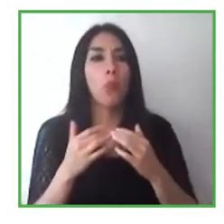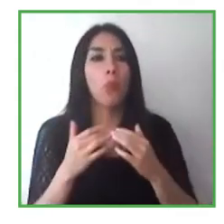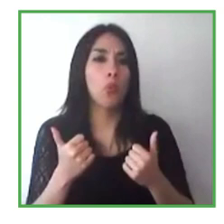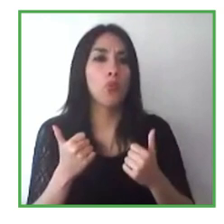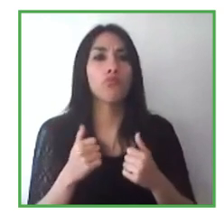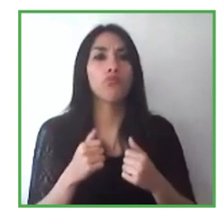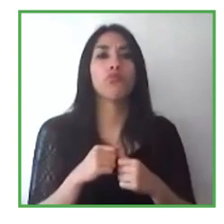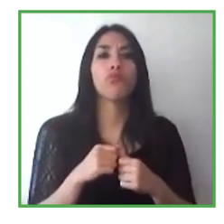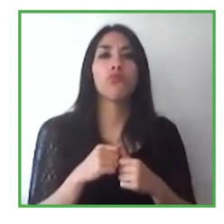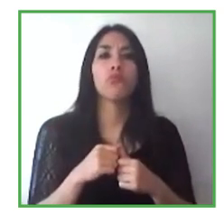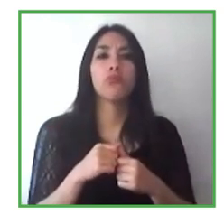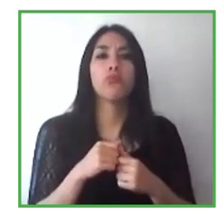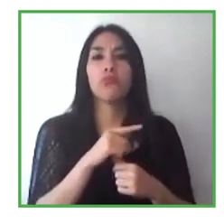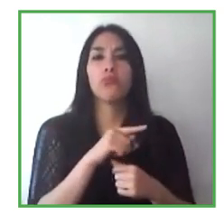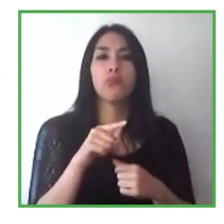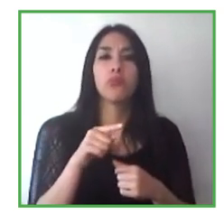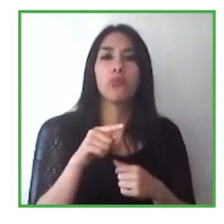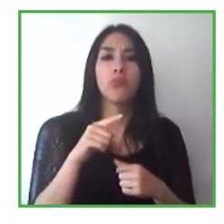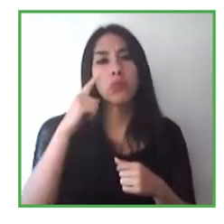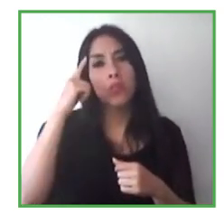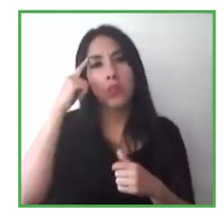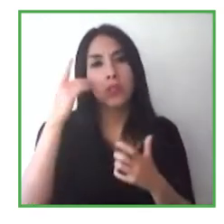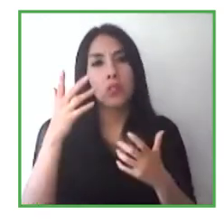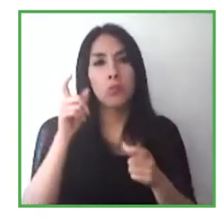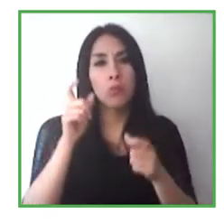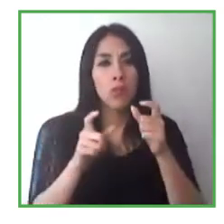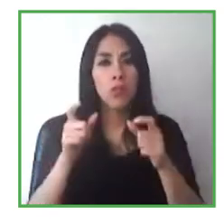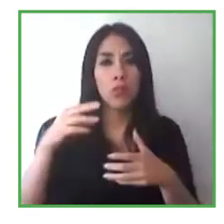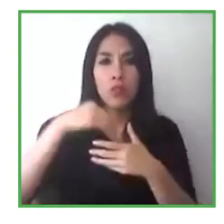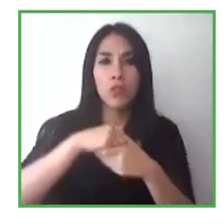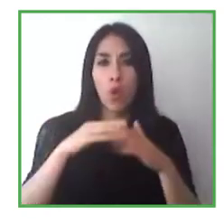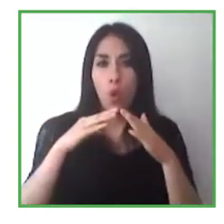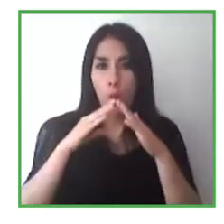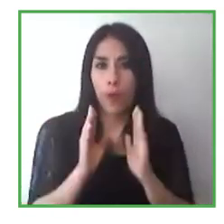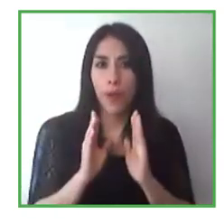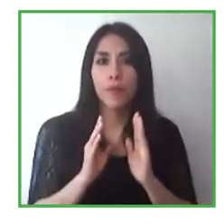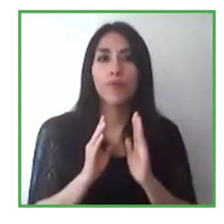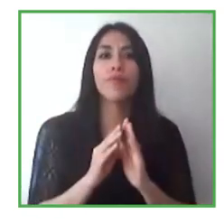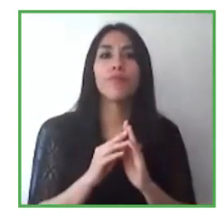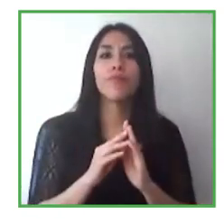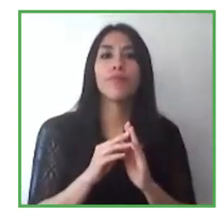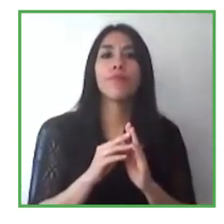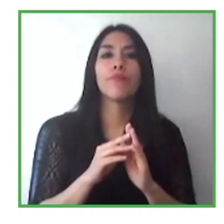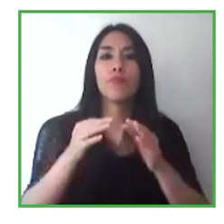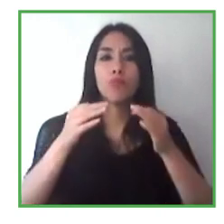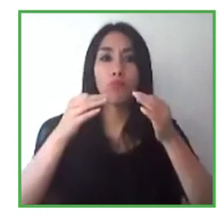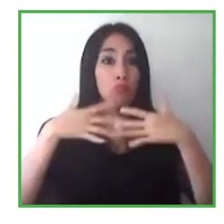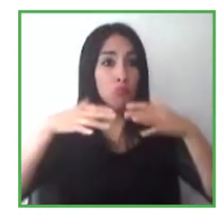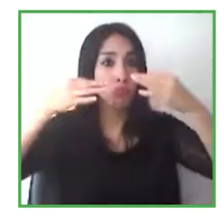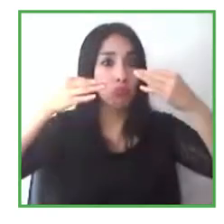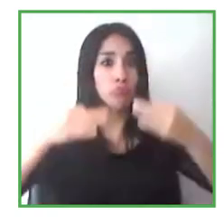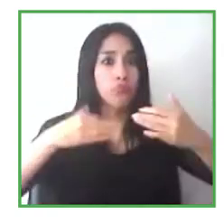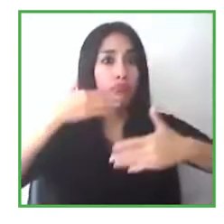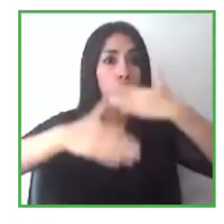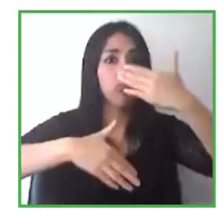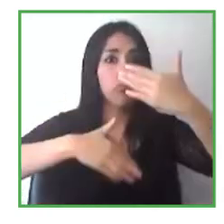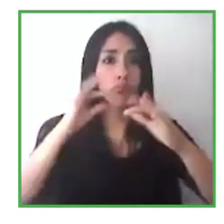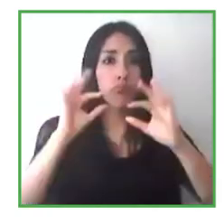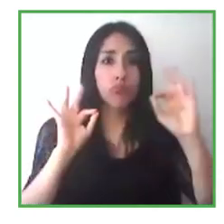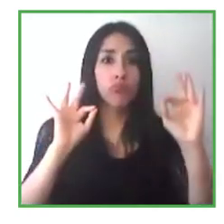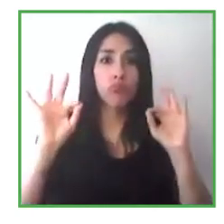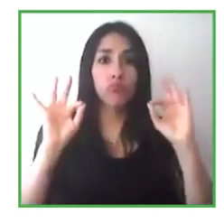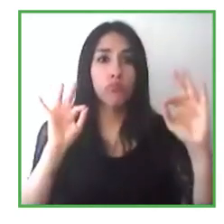of equipment at home to be as productive as possible in this new context. And now that